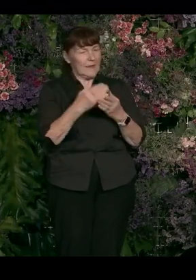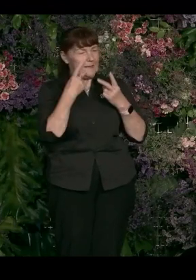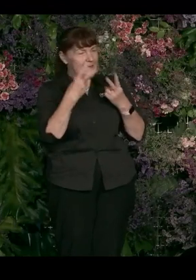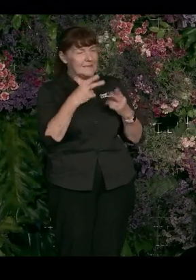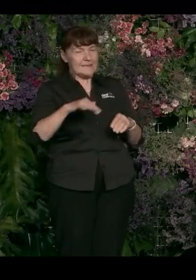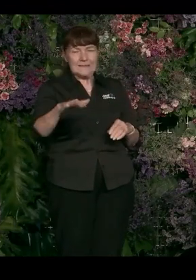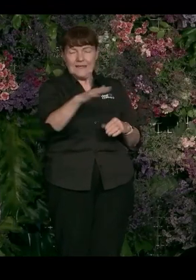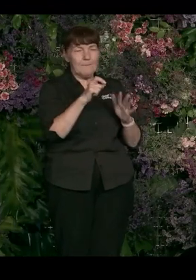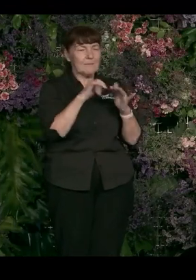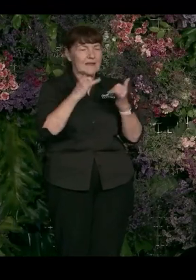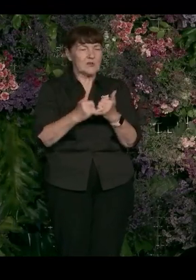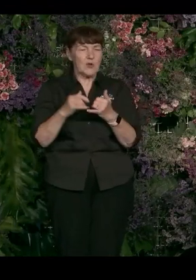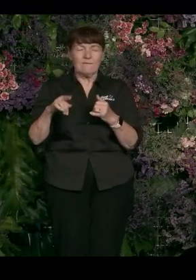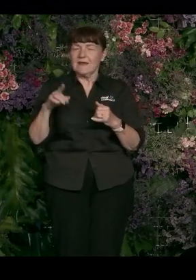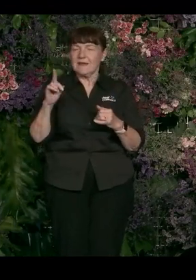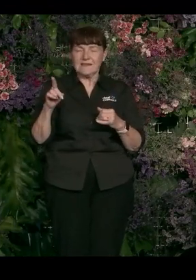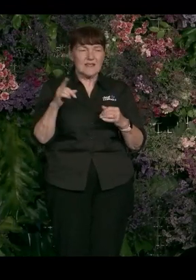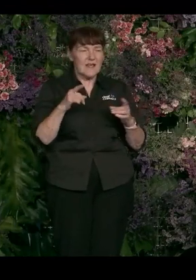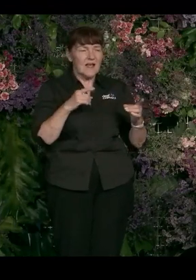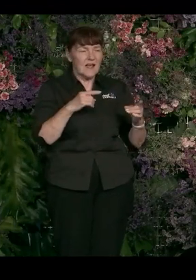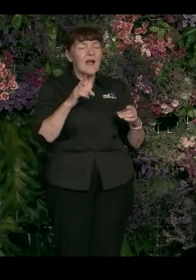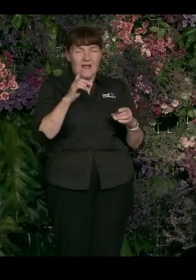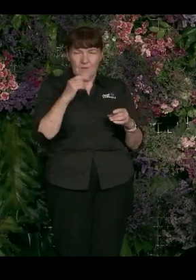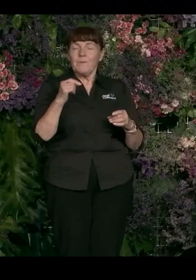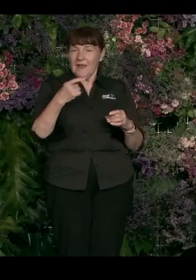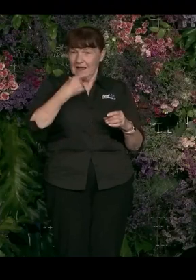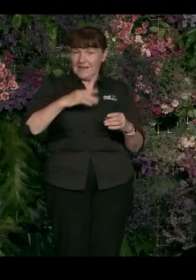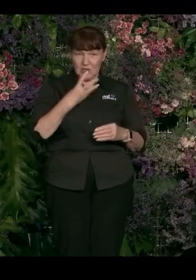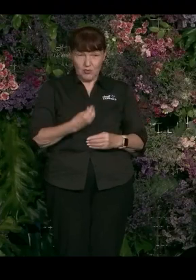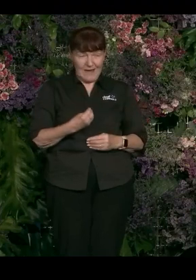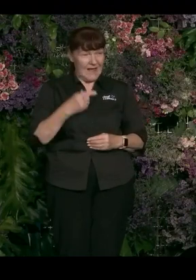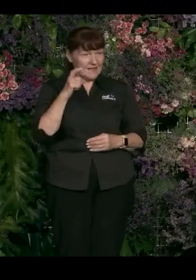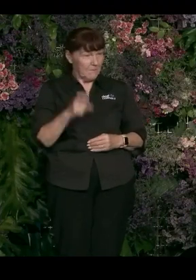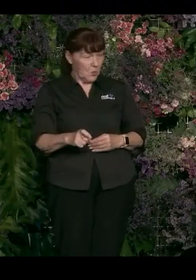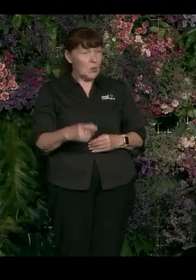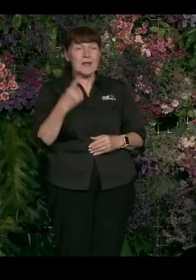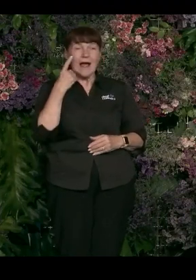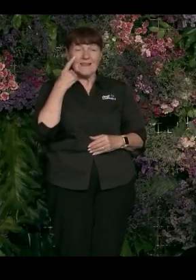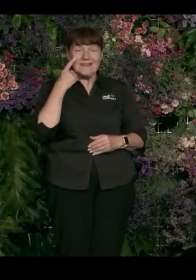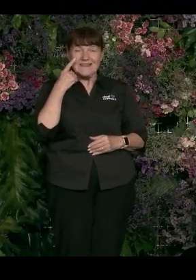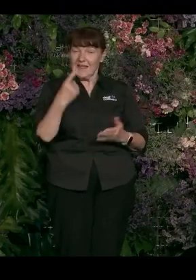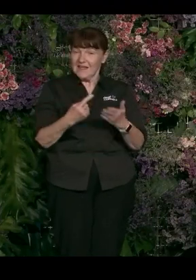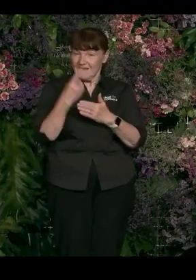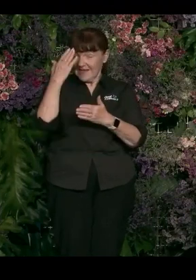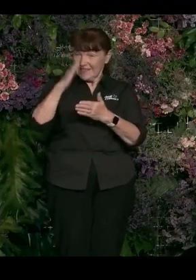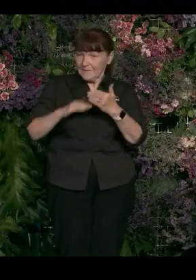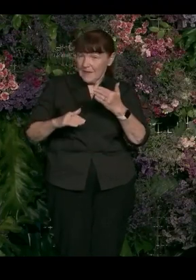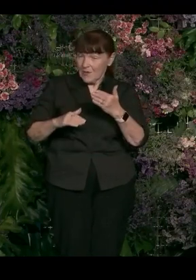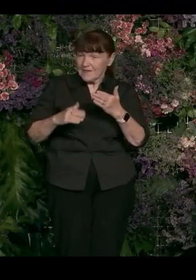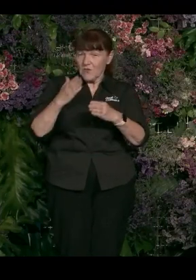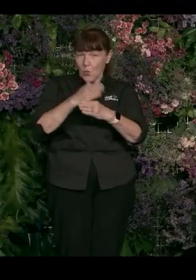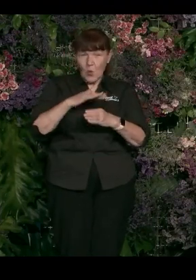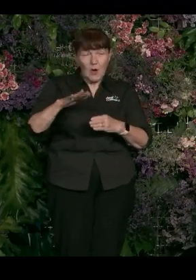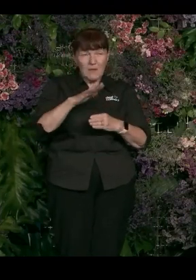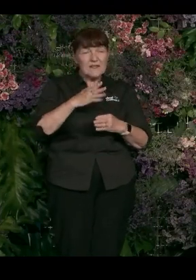public sector workforces. And I personally, as a trans person, have seen the experience that I have had in the workplace